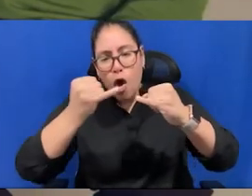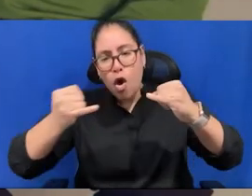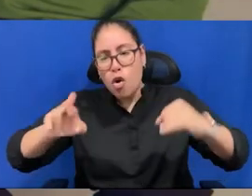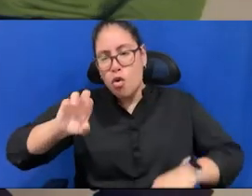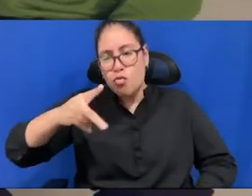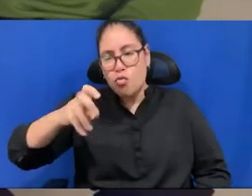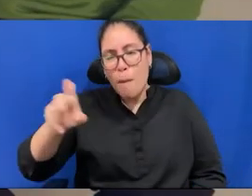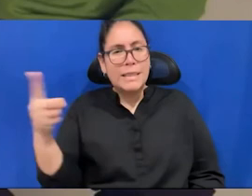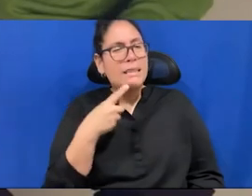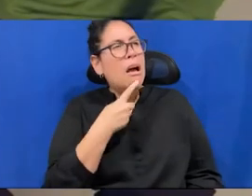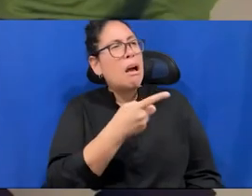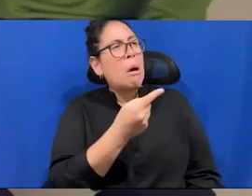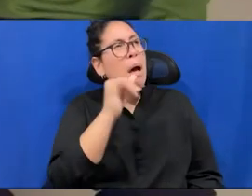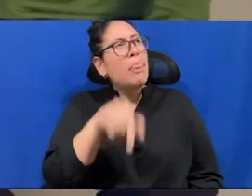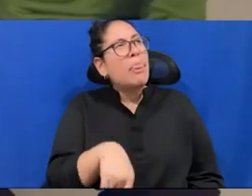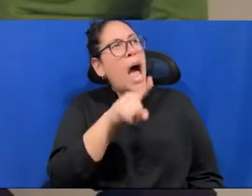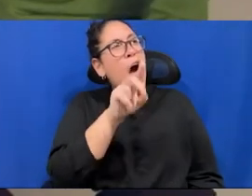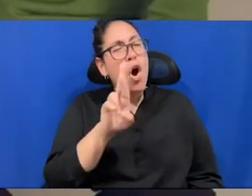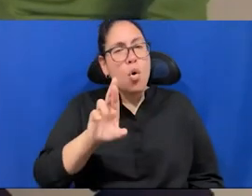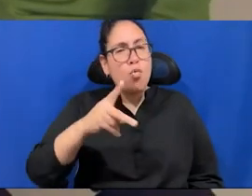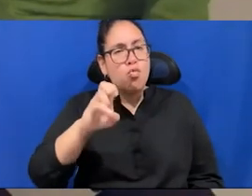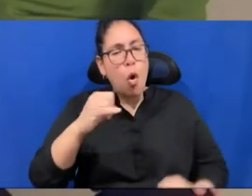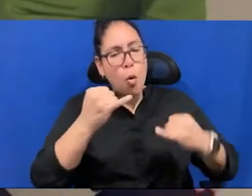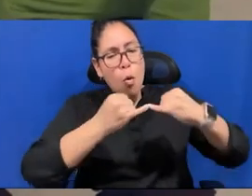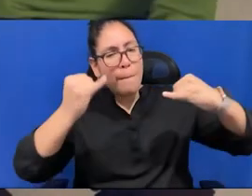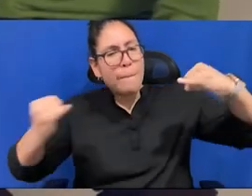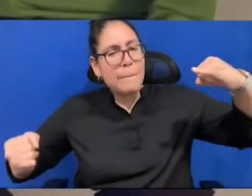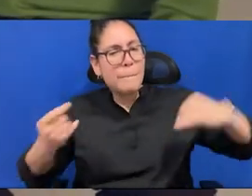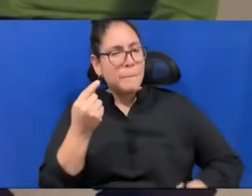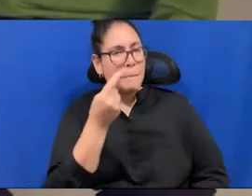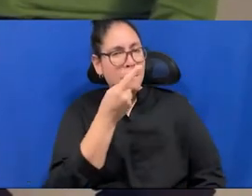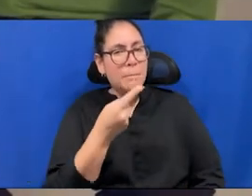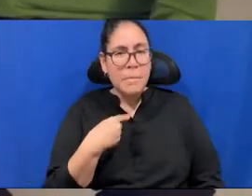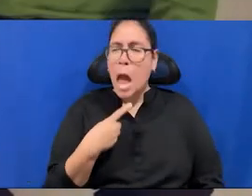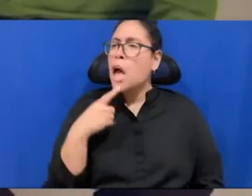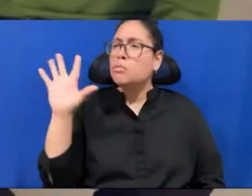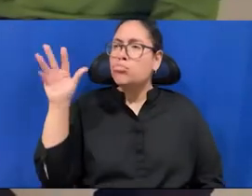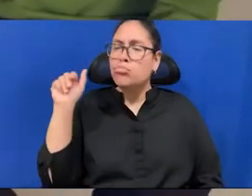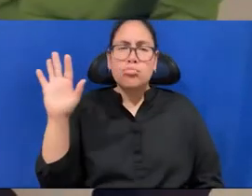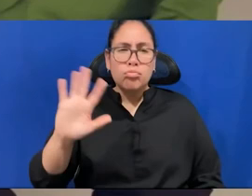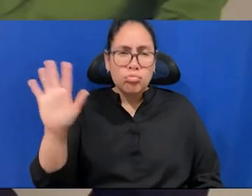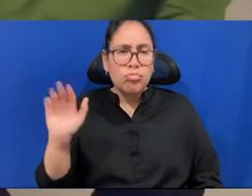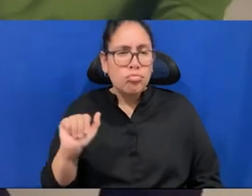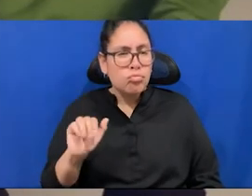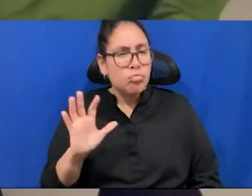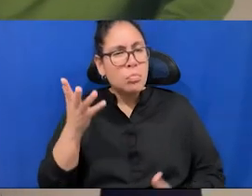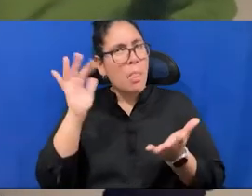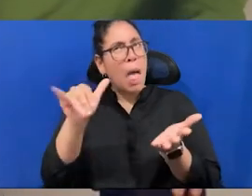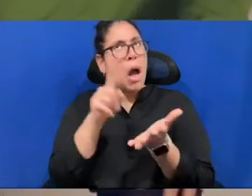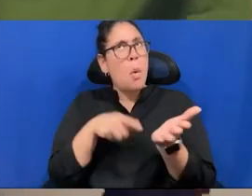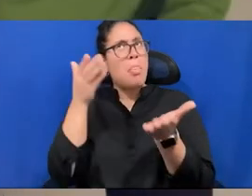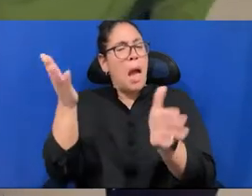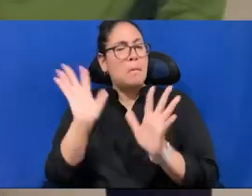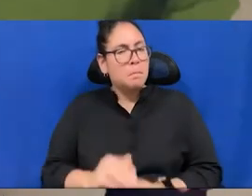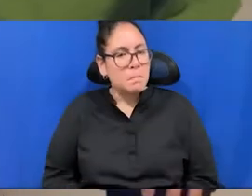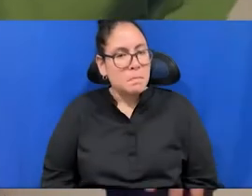rope hanging there? And then I say, oh, Emma, watch something else. You know what I mean? And then you keep asking,